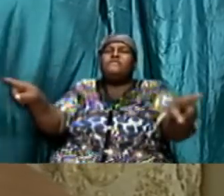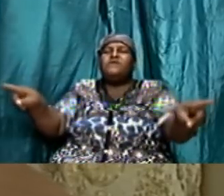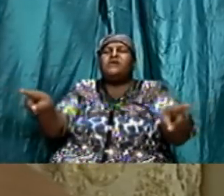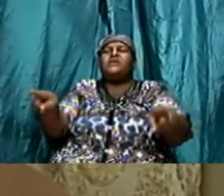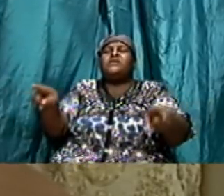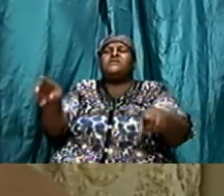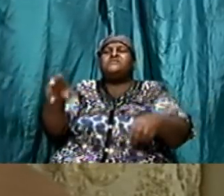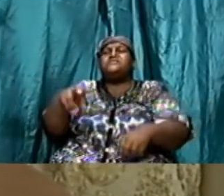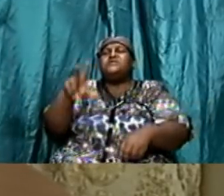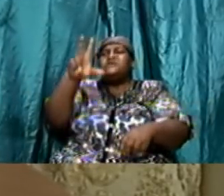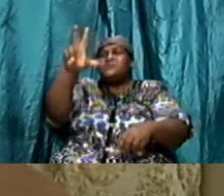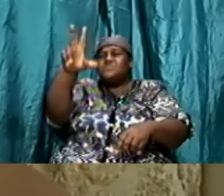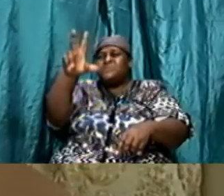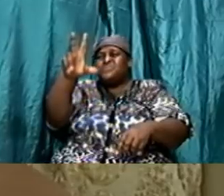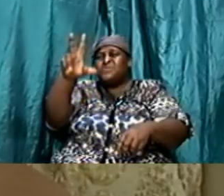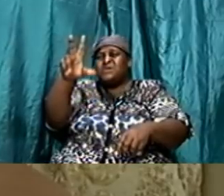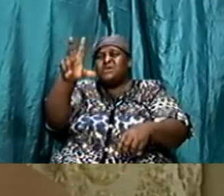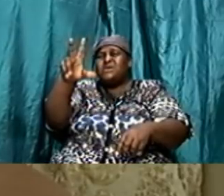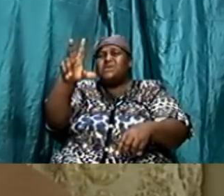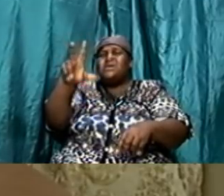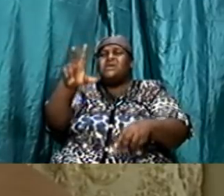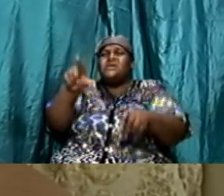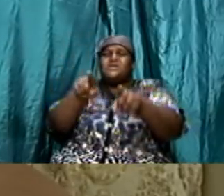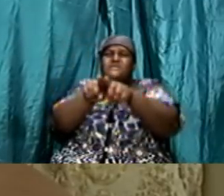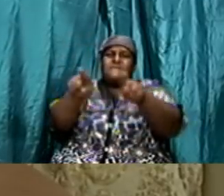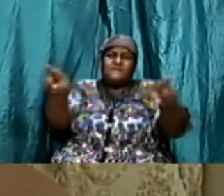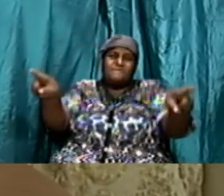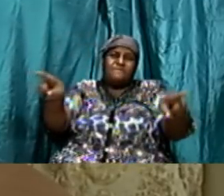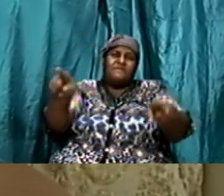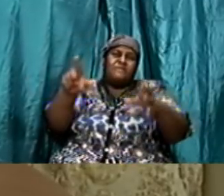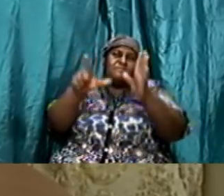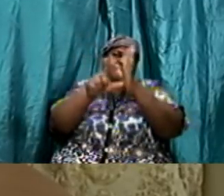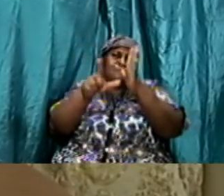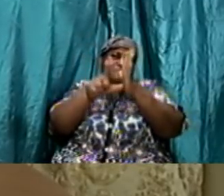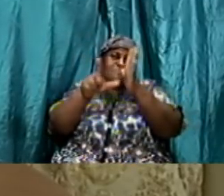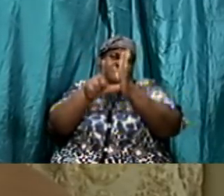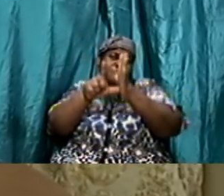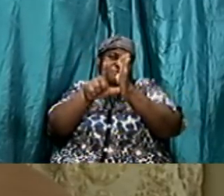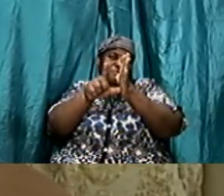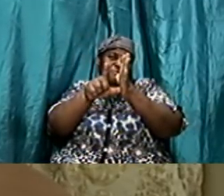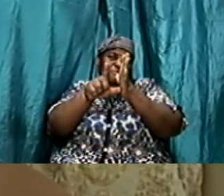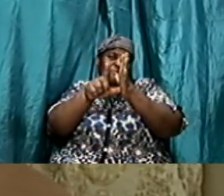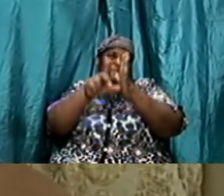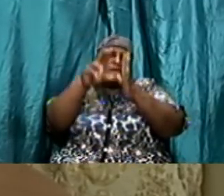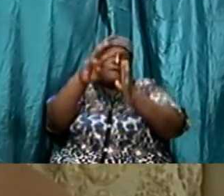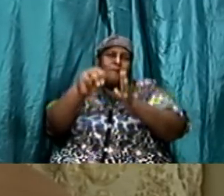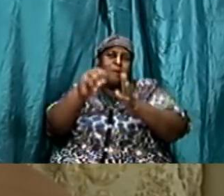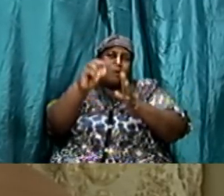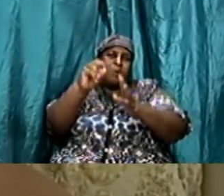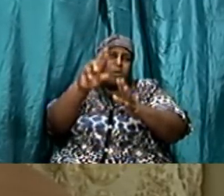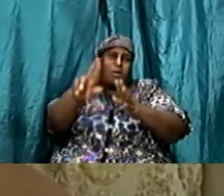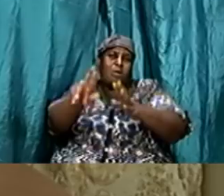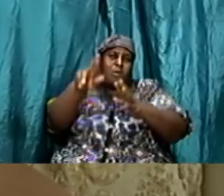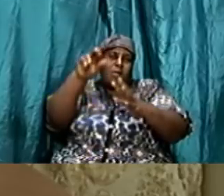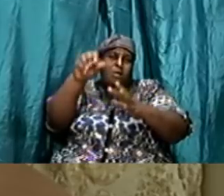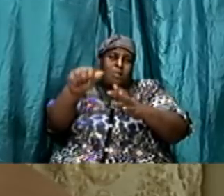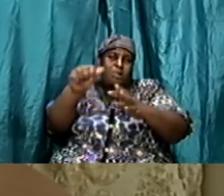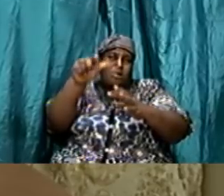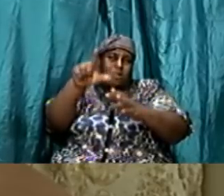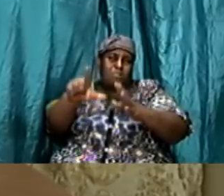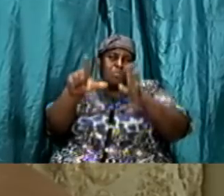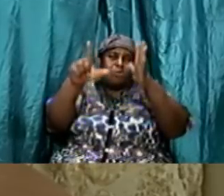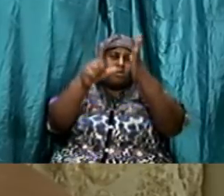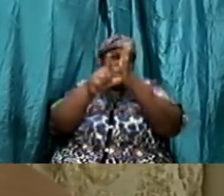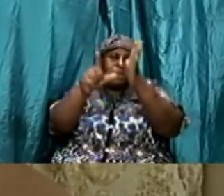the moral laws we said that there was the um civil laws and we say that it was the uh what was the third one so it was the moral law